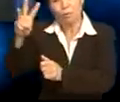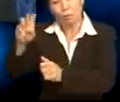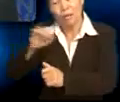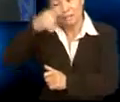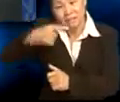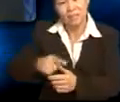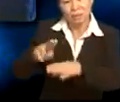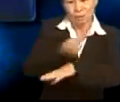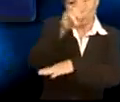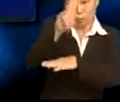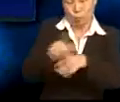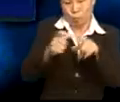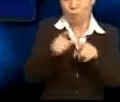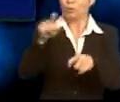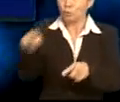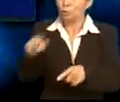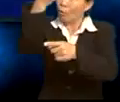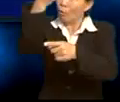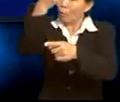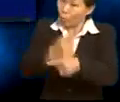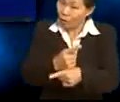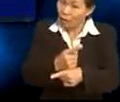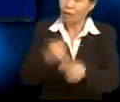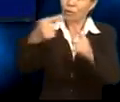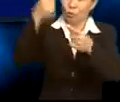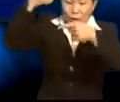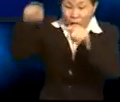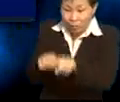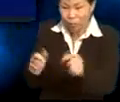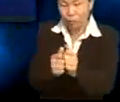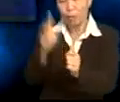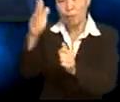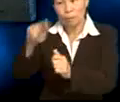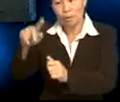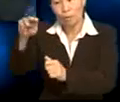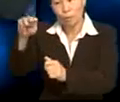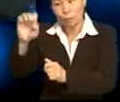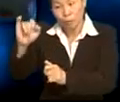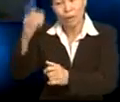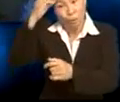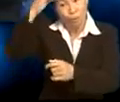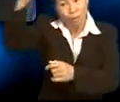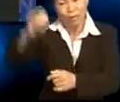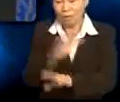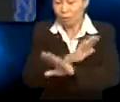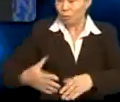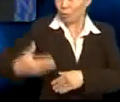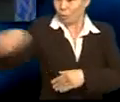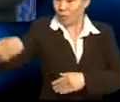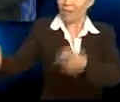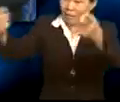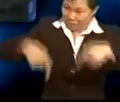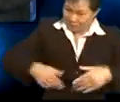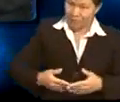He used the words, you are right, which is a statement, to agree with Mingwe's opinion. Okay. Don't go away.